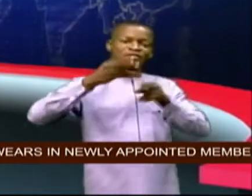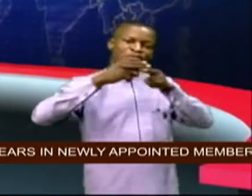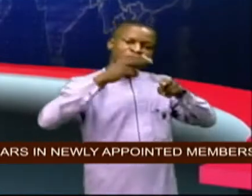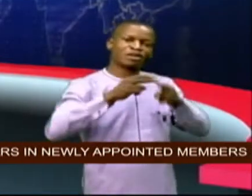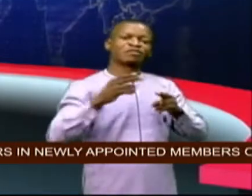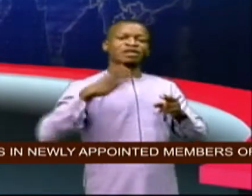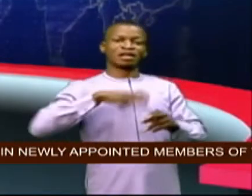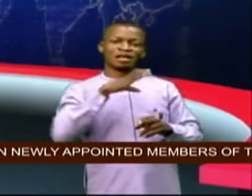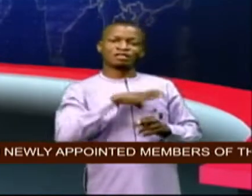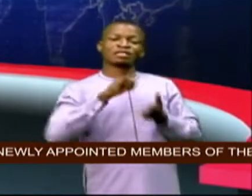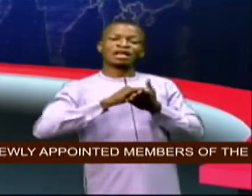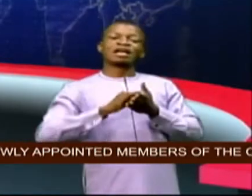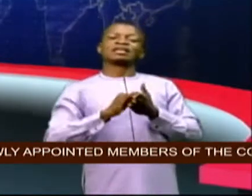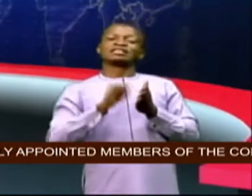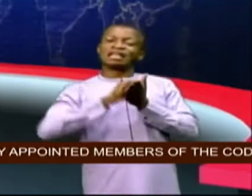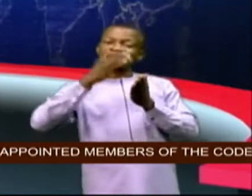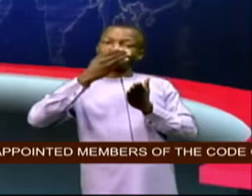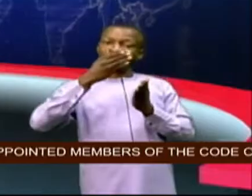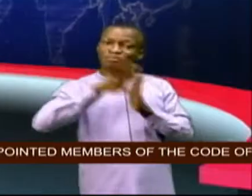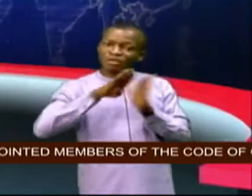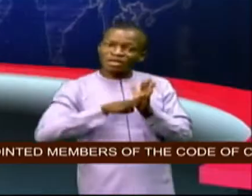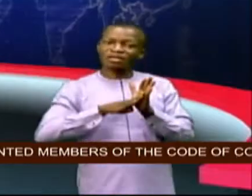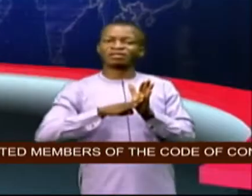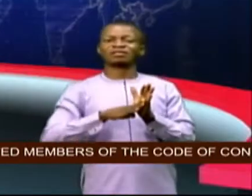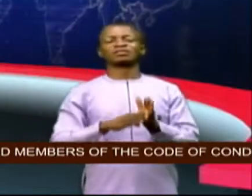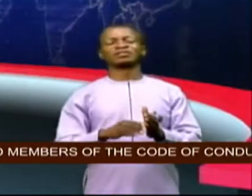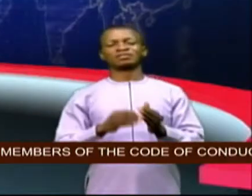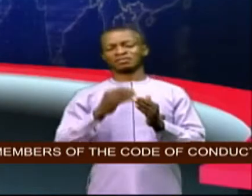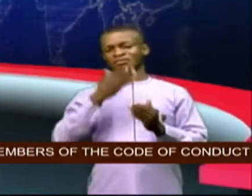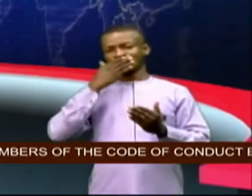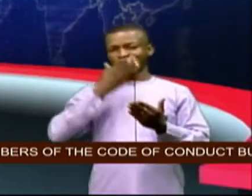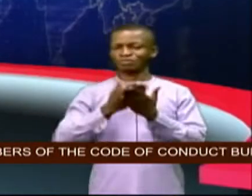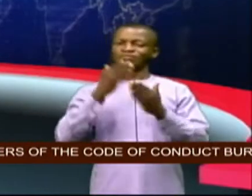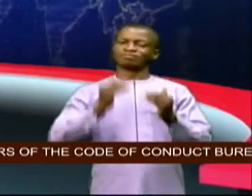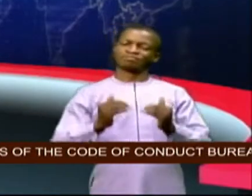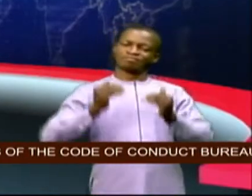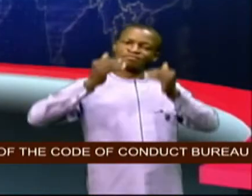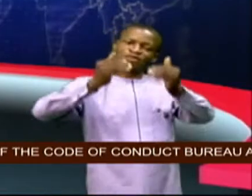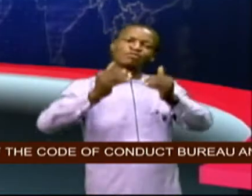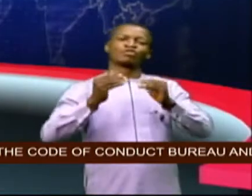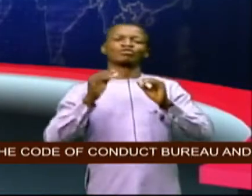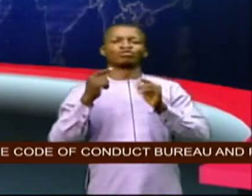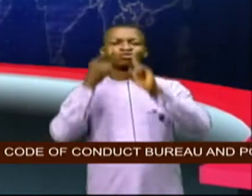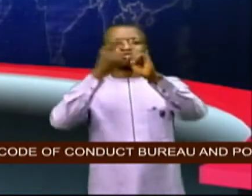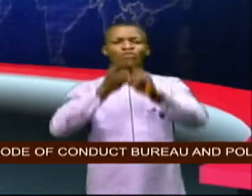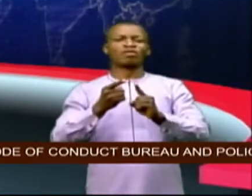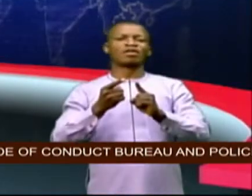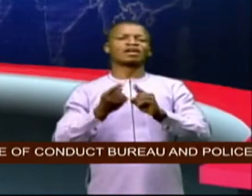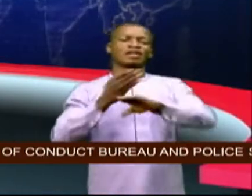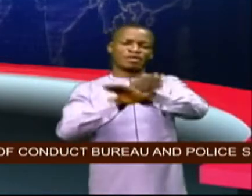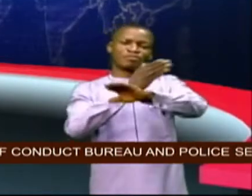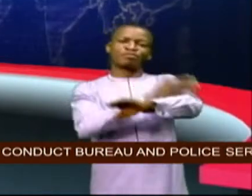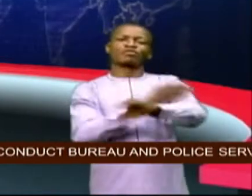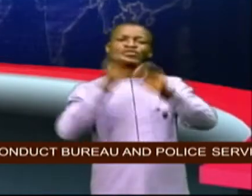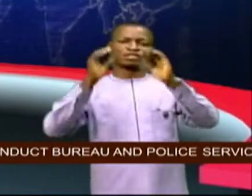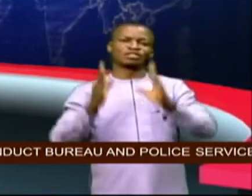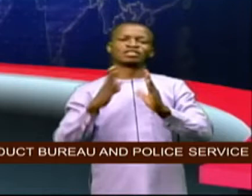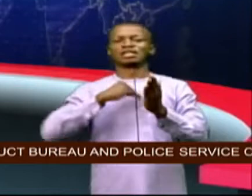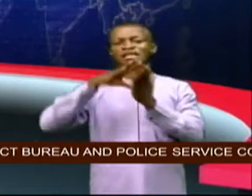described the bill as a giant step forward towards enhancing teaching and learning in the country